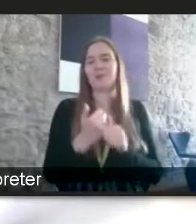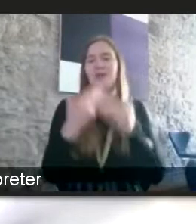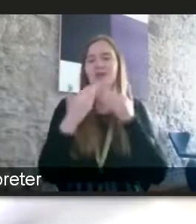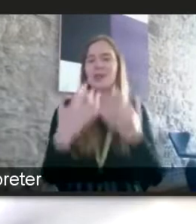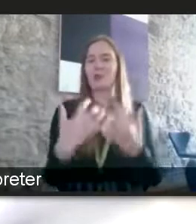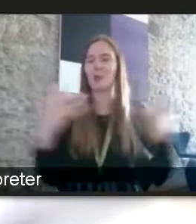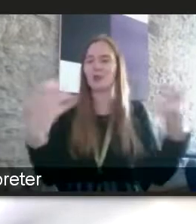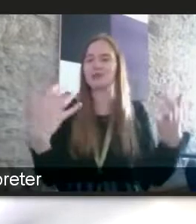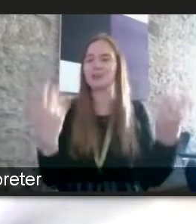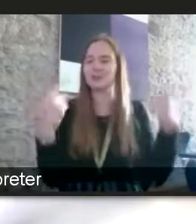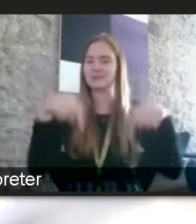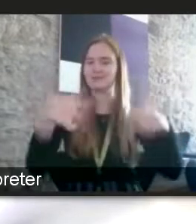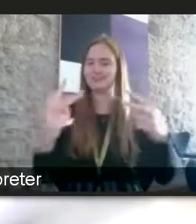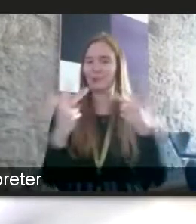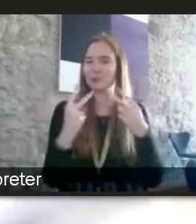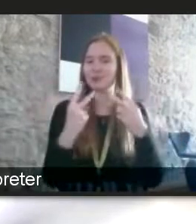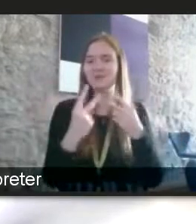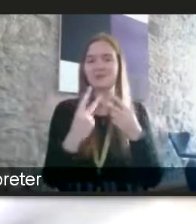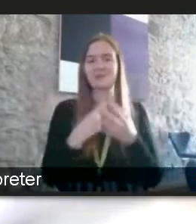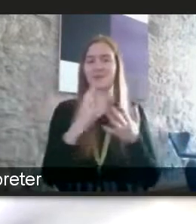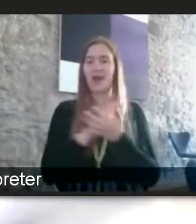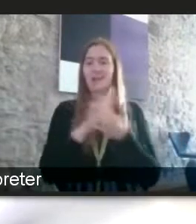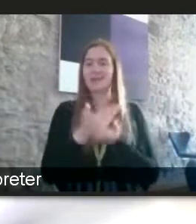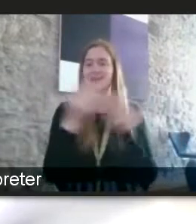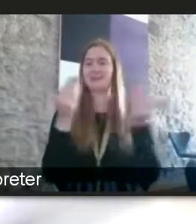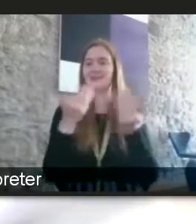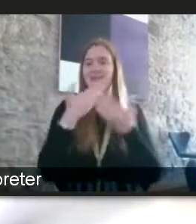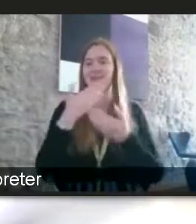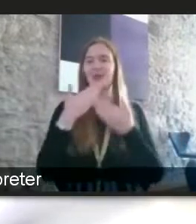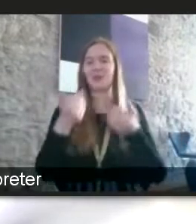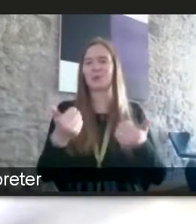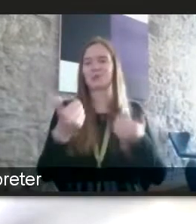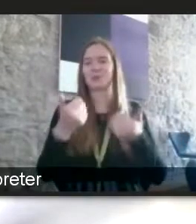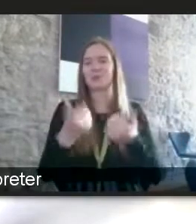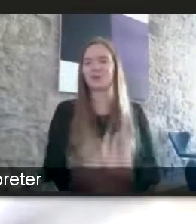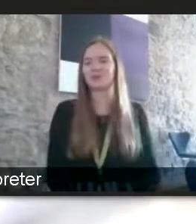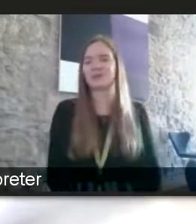coming along and wish you a happy day thank you very much folks you